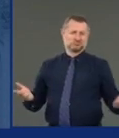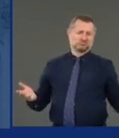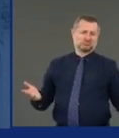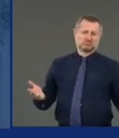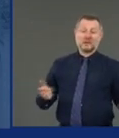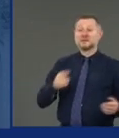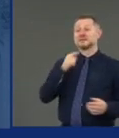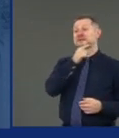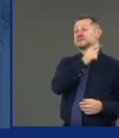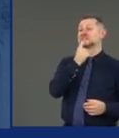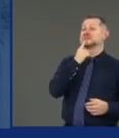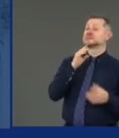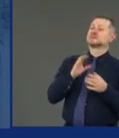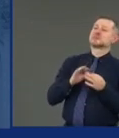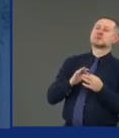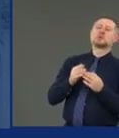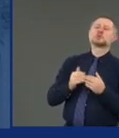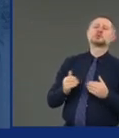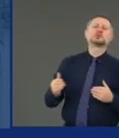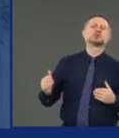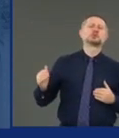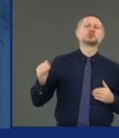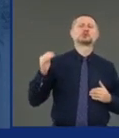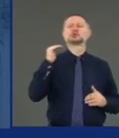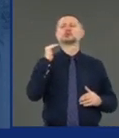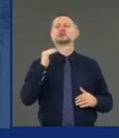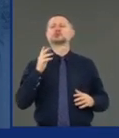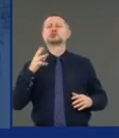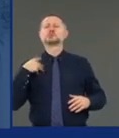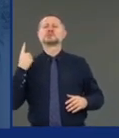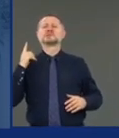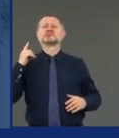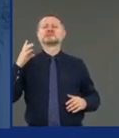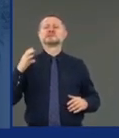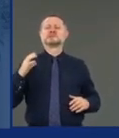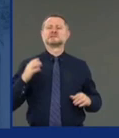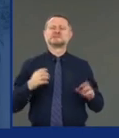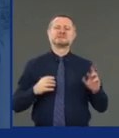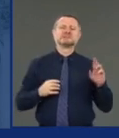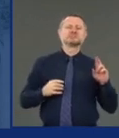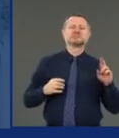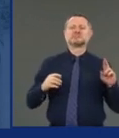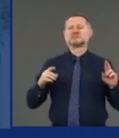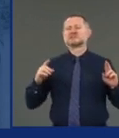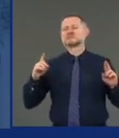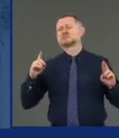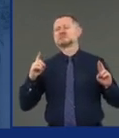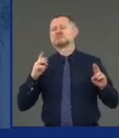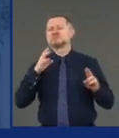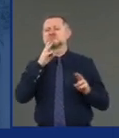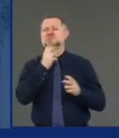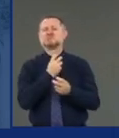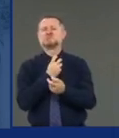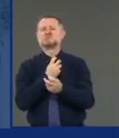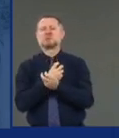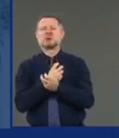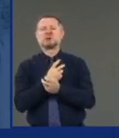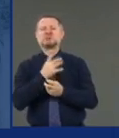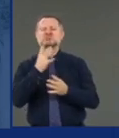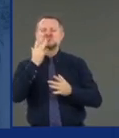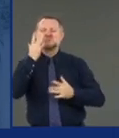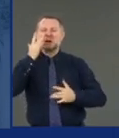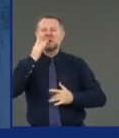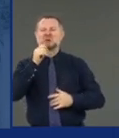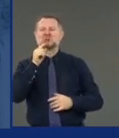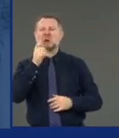Washington environment is toxic for this country. You have